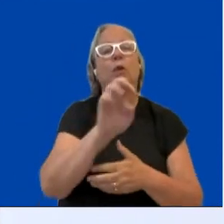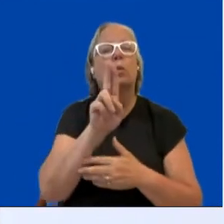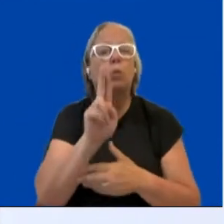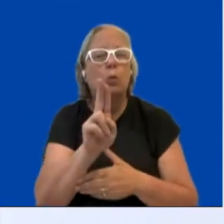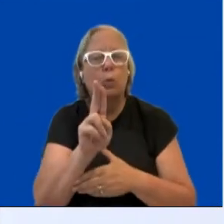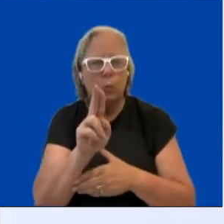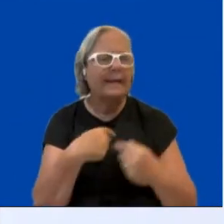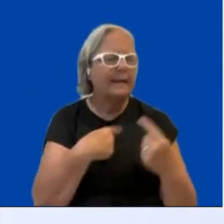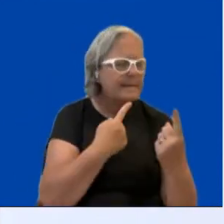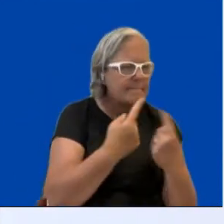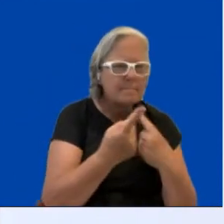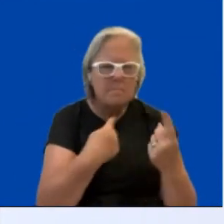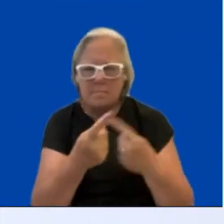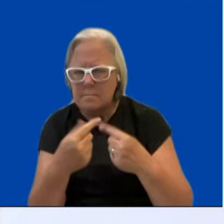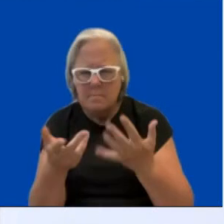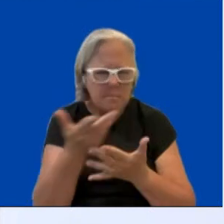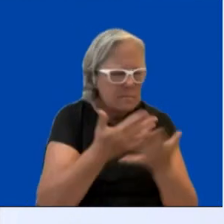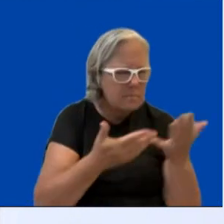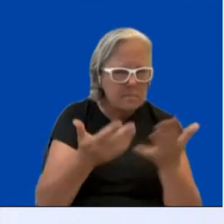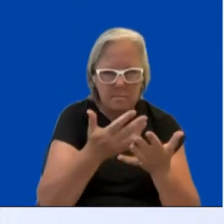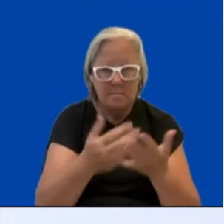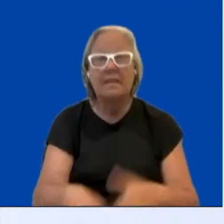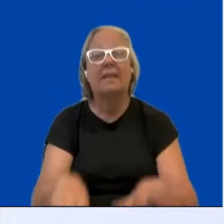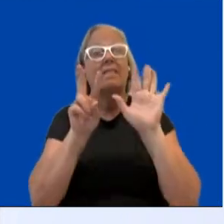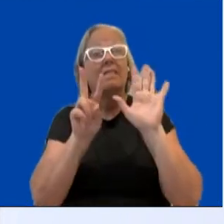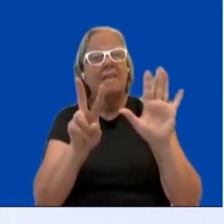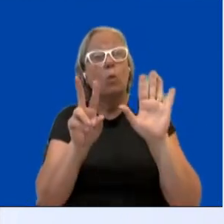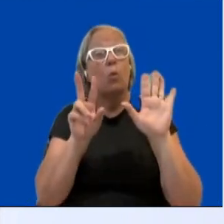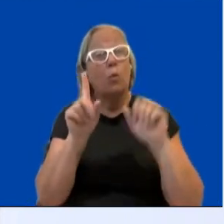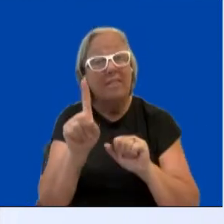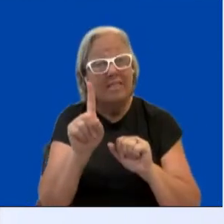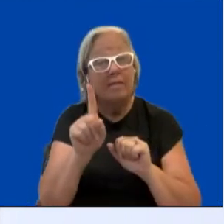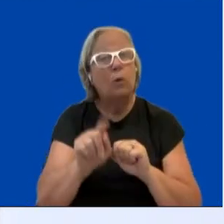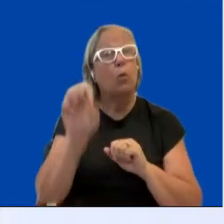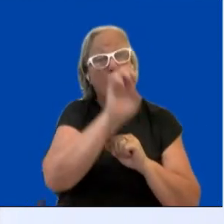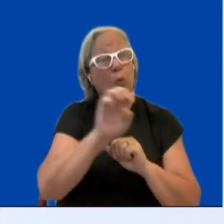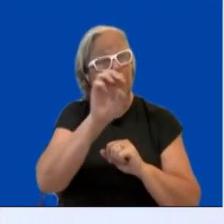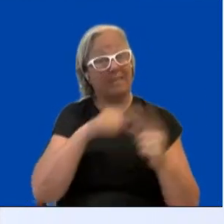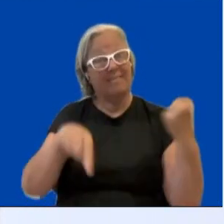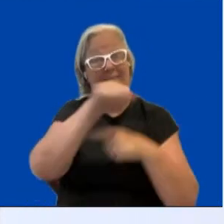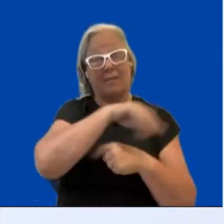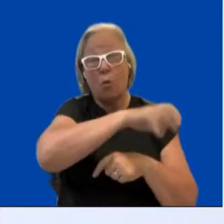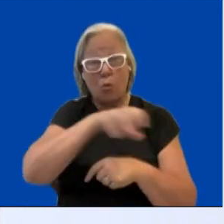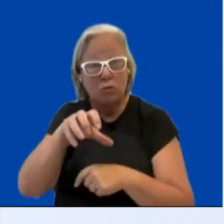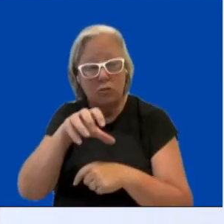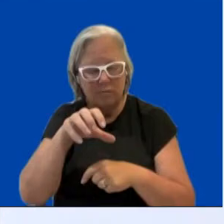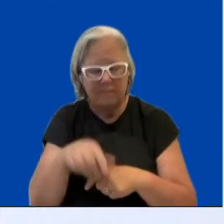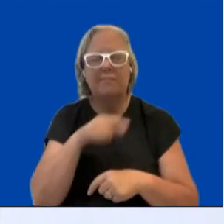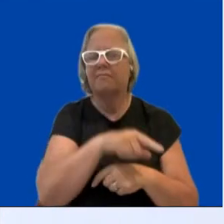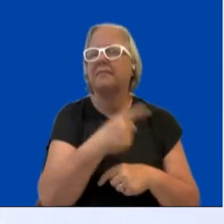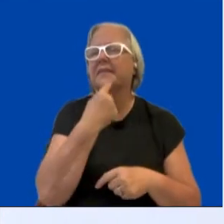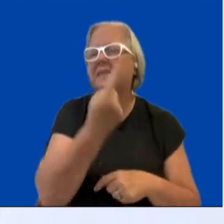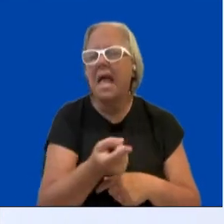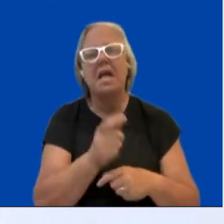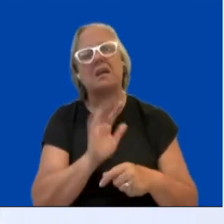And suddenly one of the developing countries who was also in the room spoke about how in their country, due to the